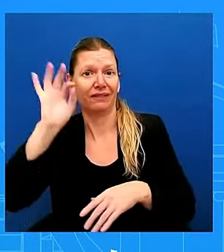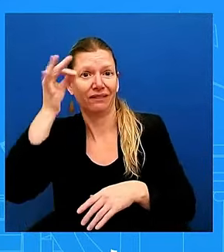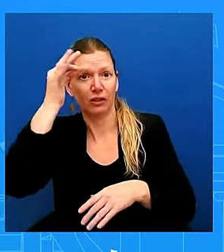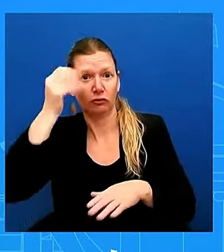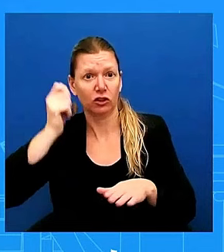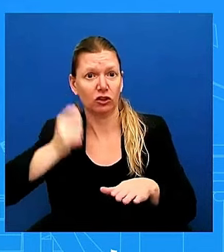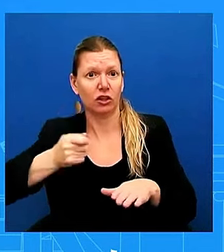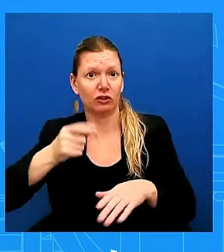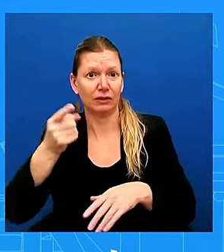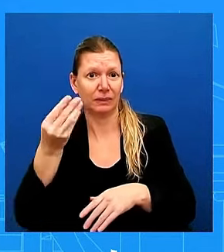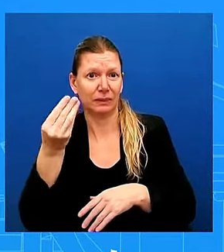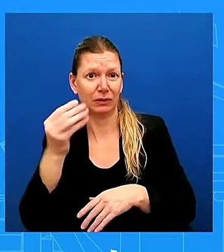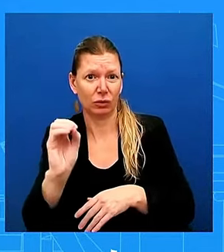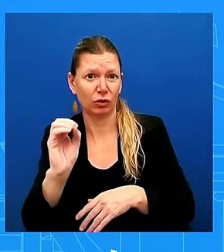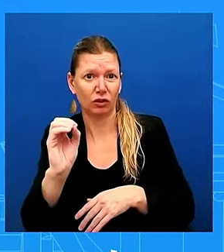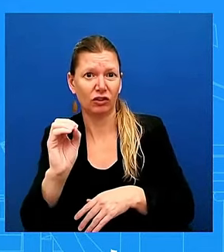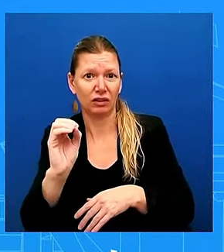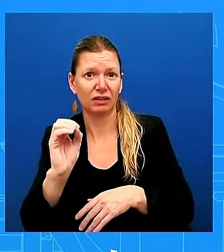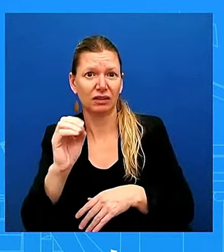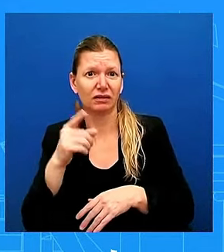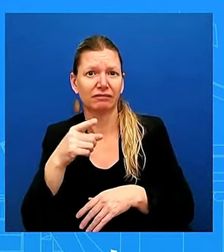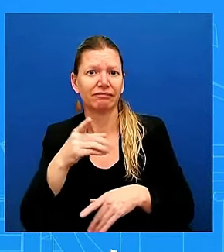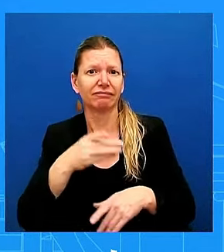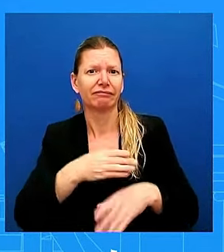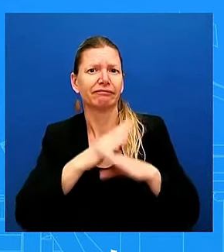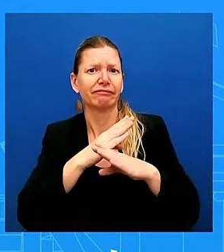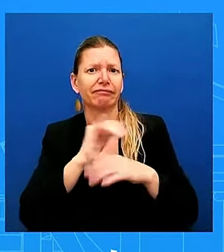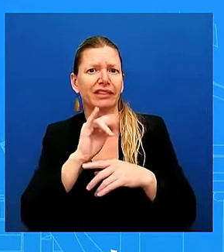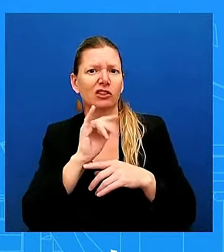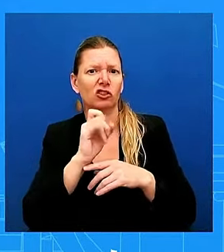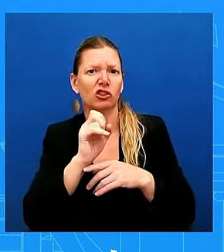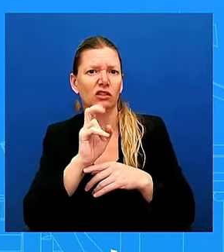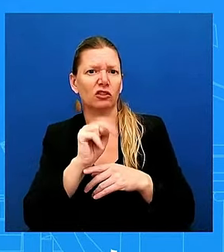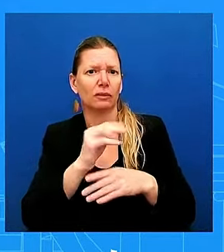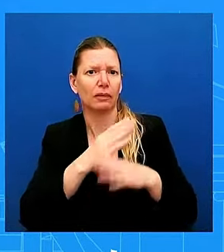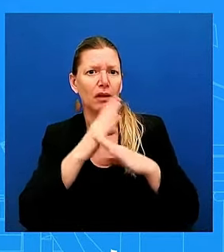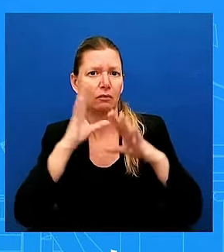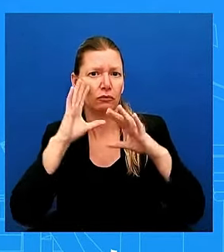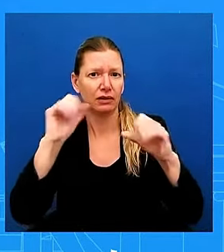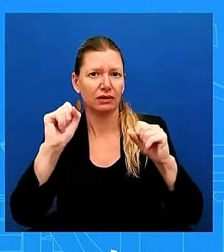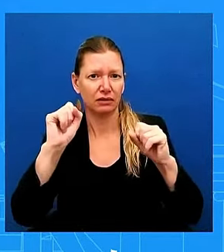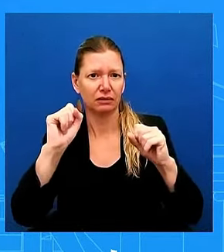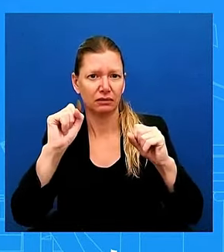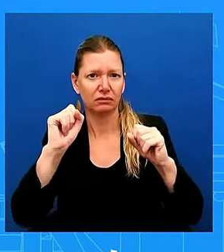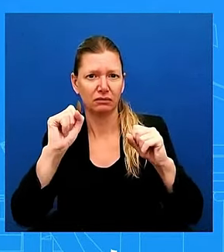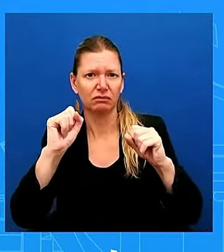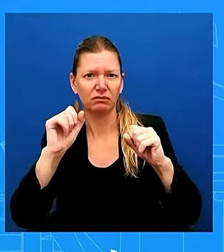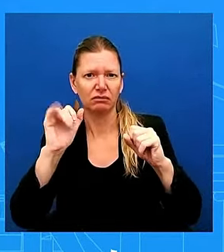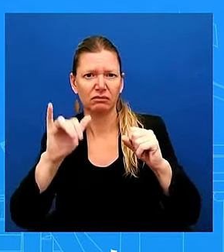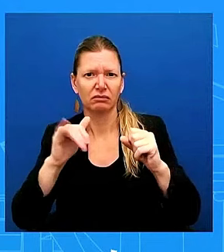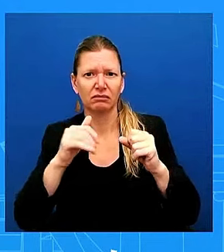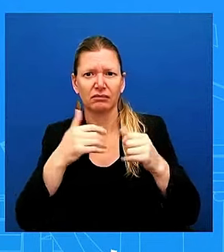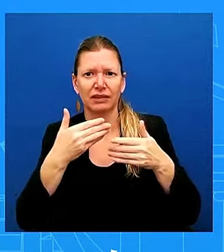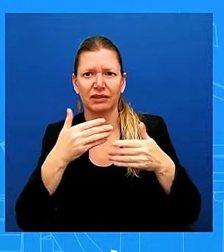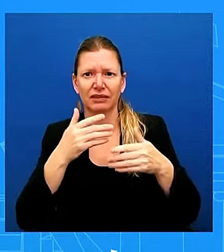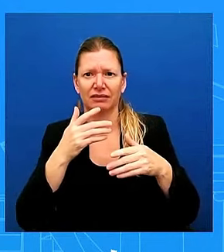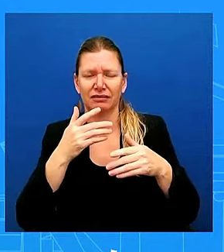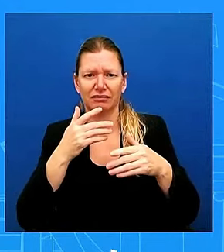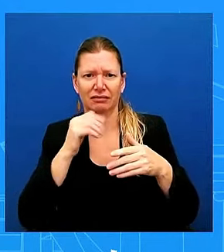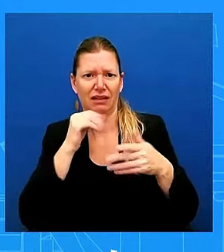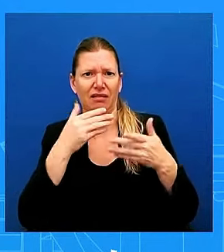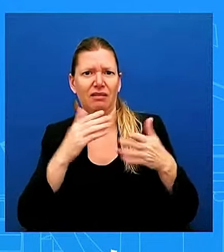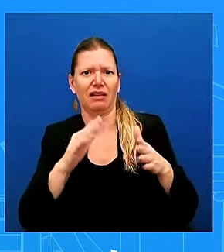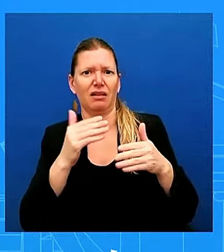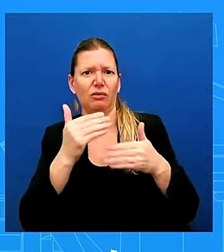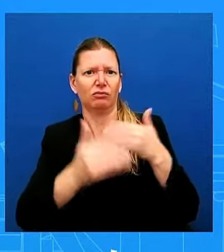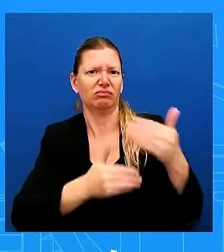allowed it to advance. What is the White House's message to this dizzying legal battle and that was lifted